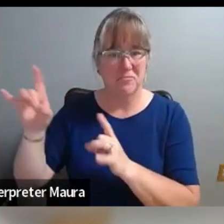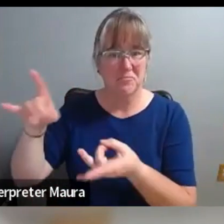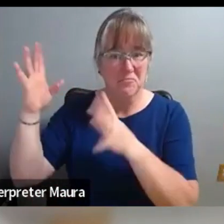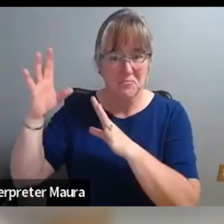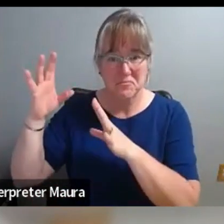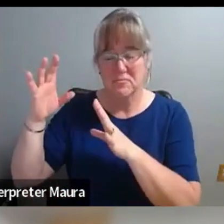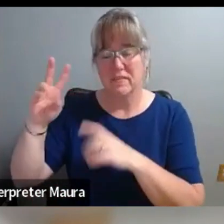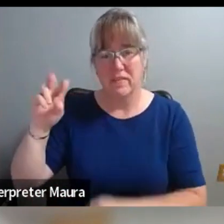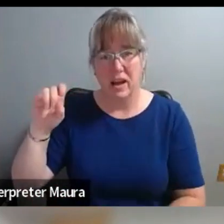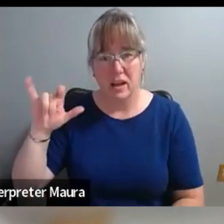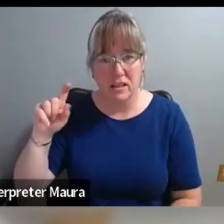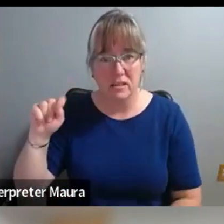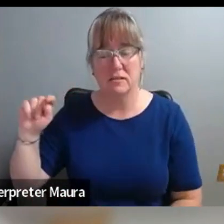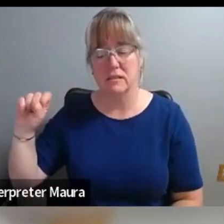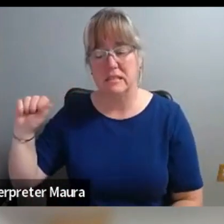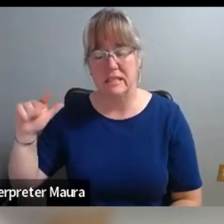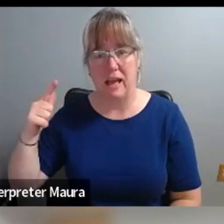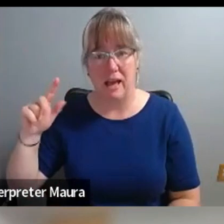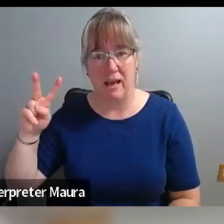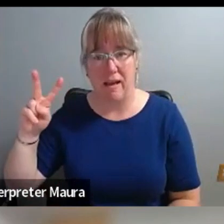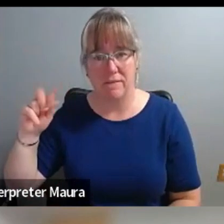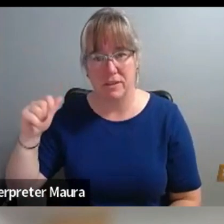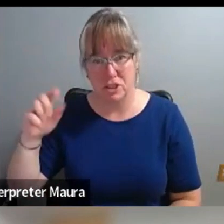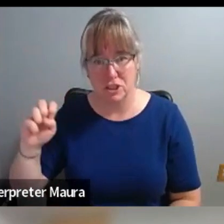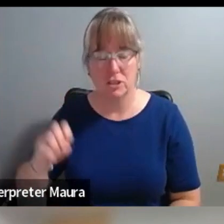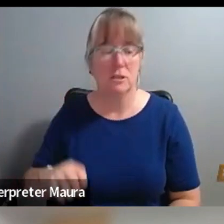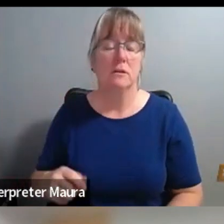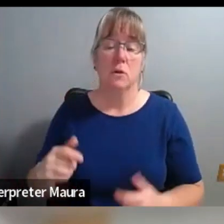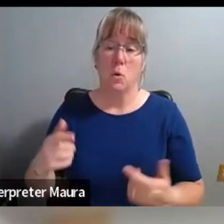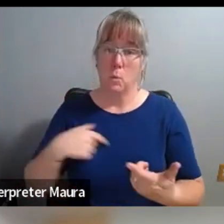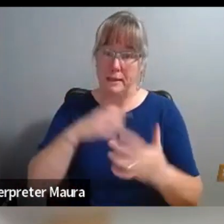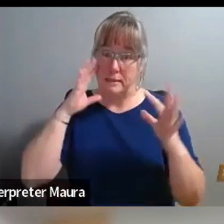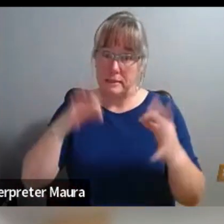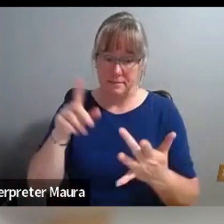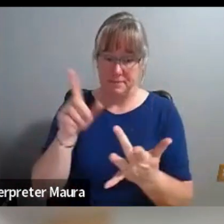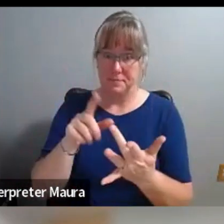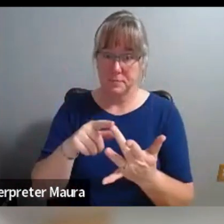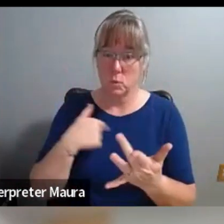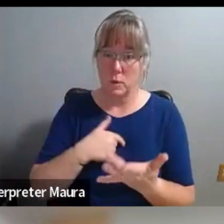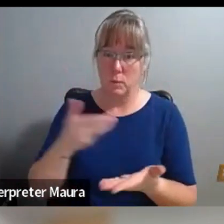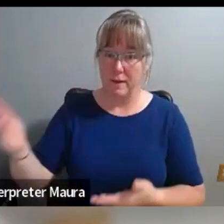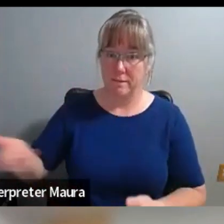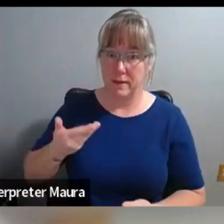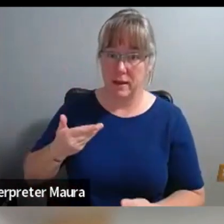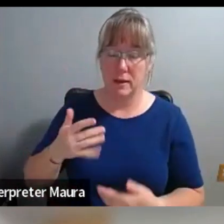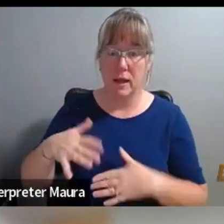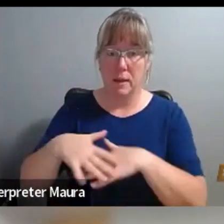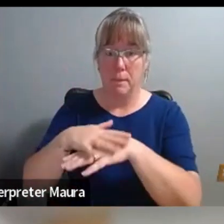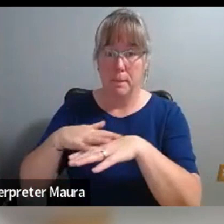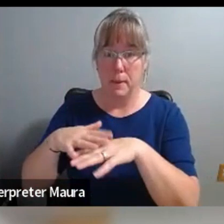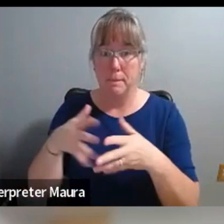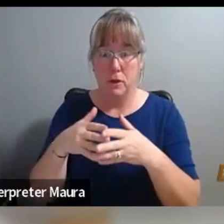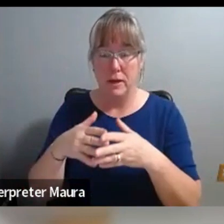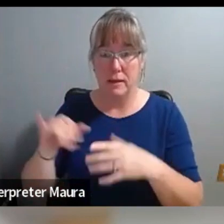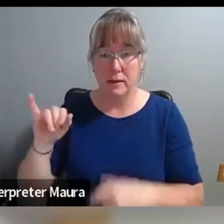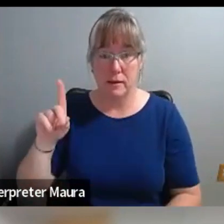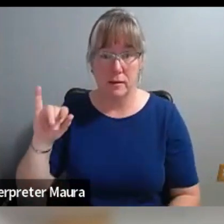so when we decided that we would have American Indian people from that